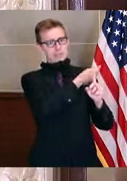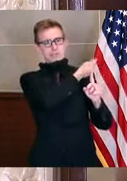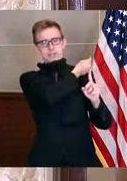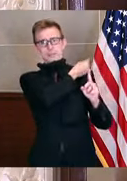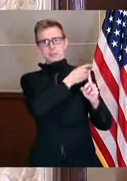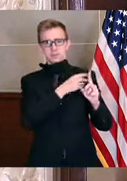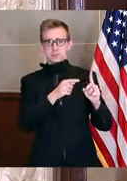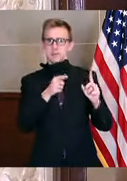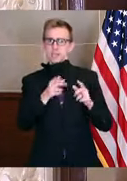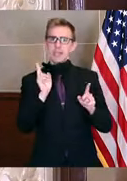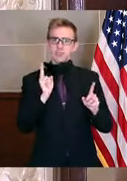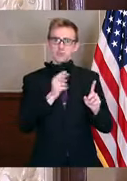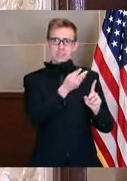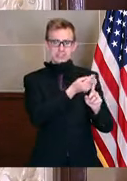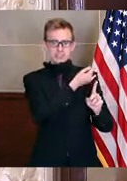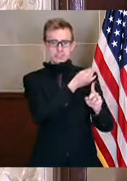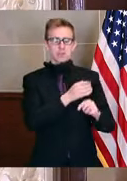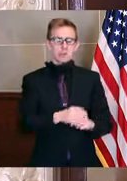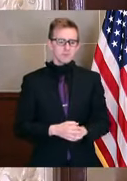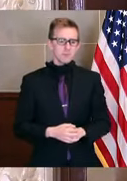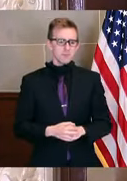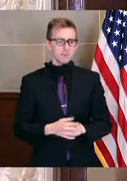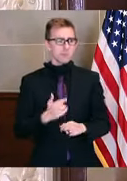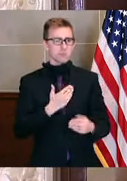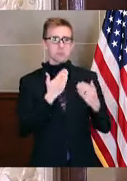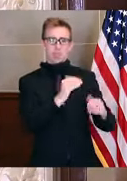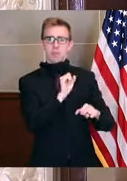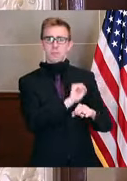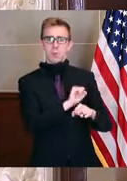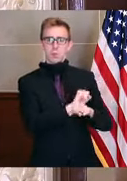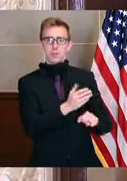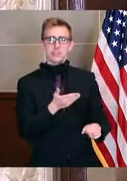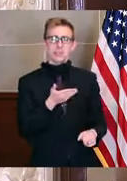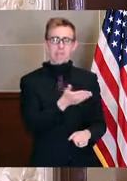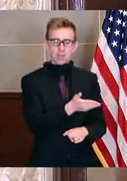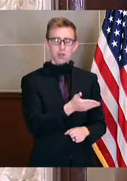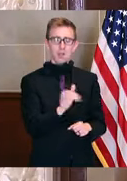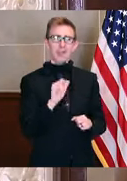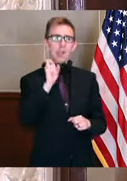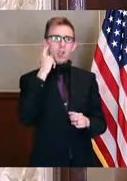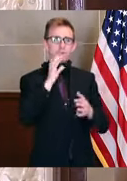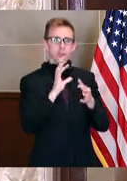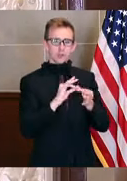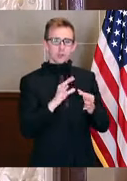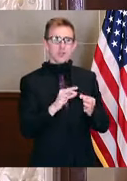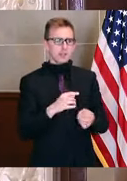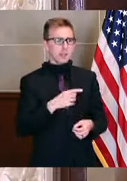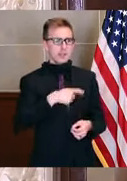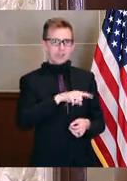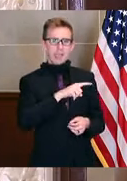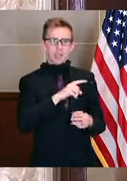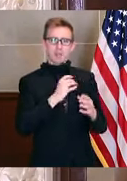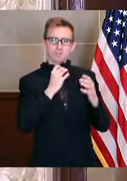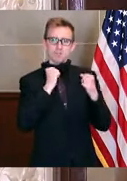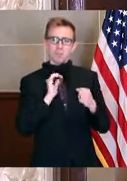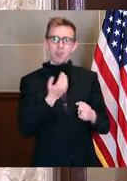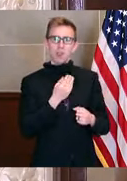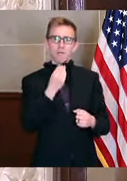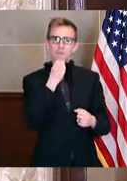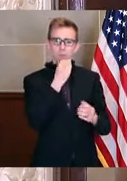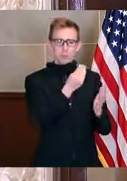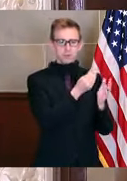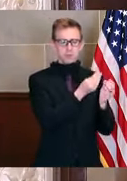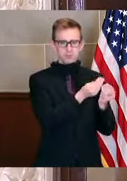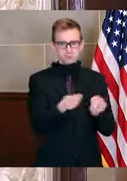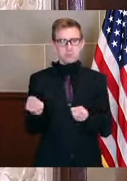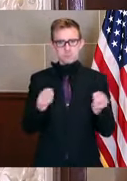cannot thank enough the employees for what they do. As the governor said, they are vital to our food chain. So we